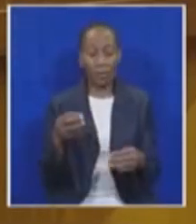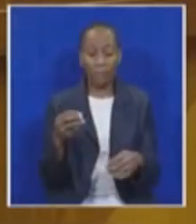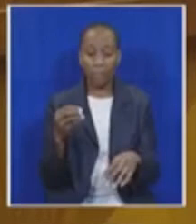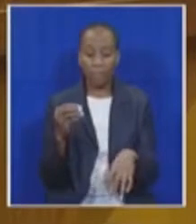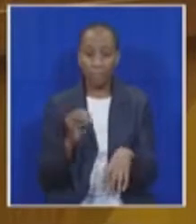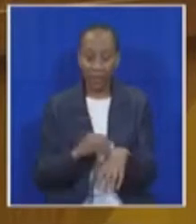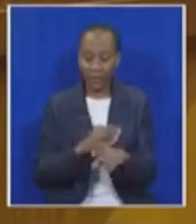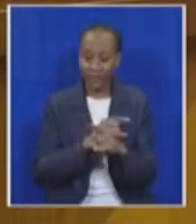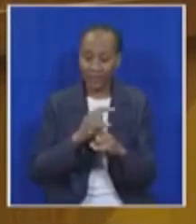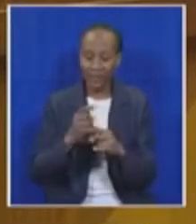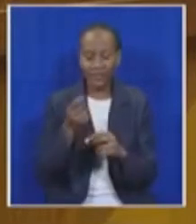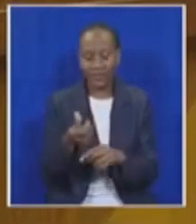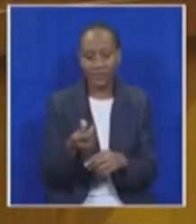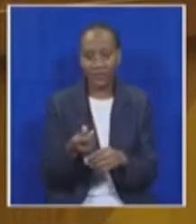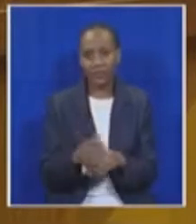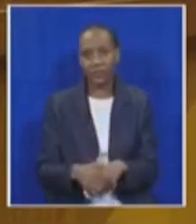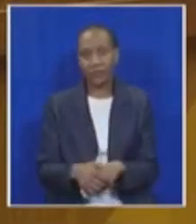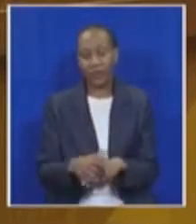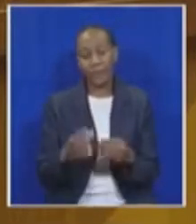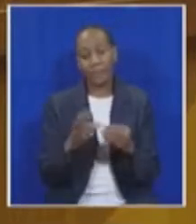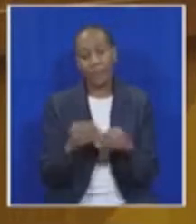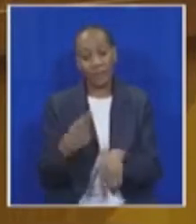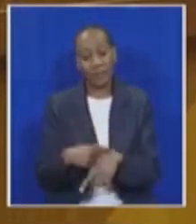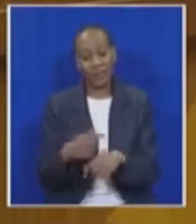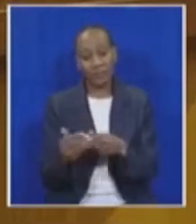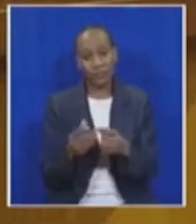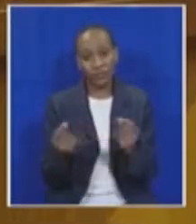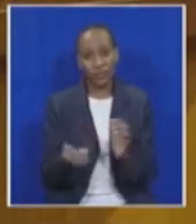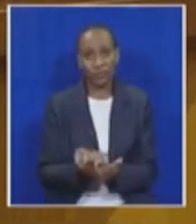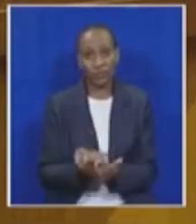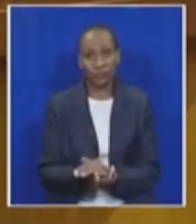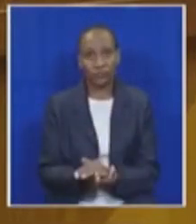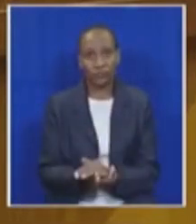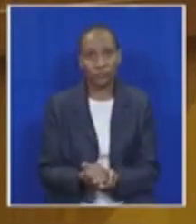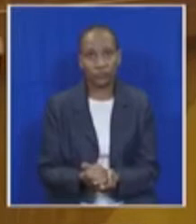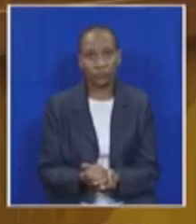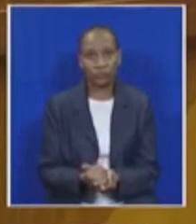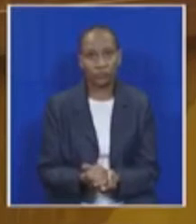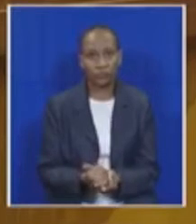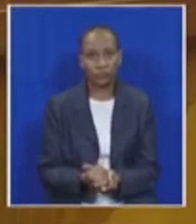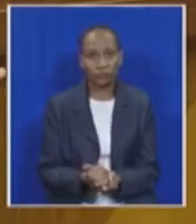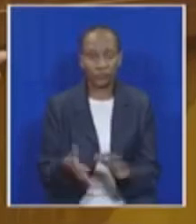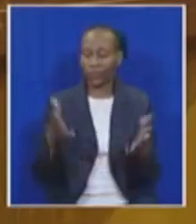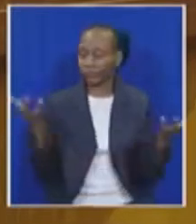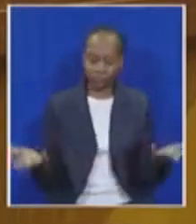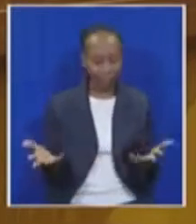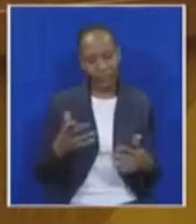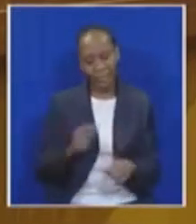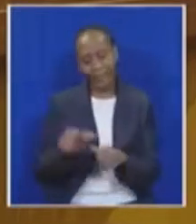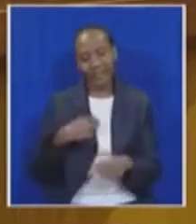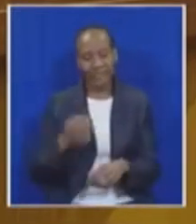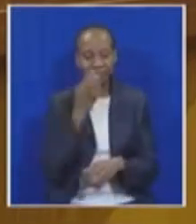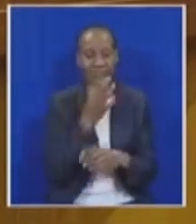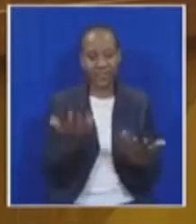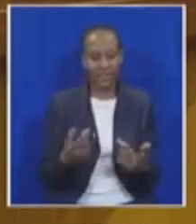success is elusive. Honourable member, round up. At the same time, no money. Well, let me round up by saying, while we